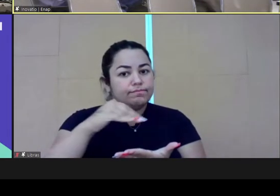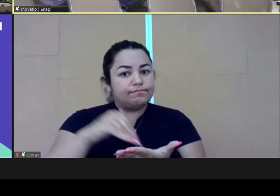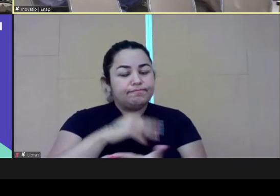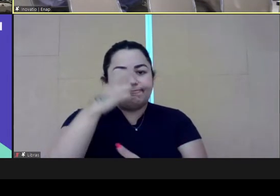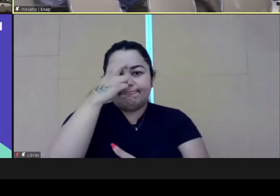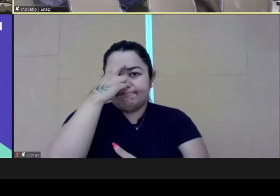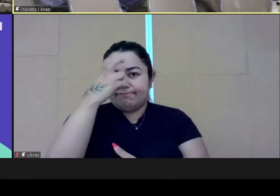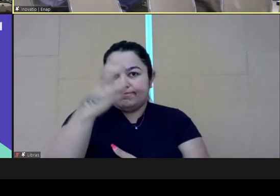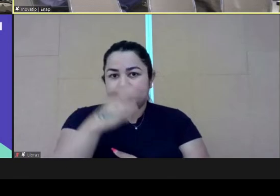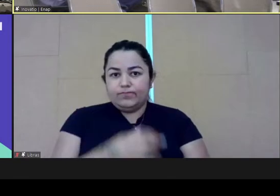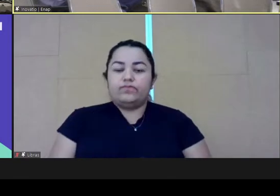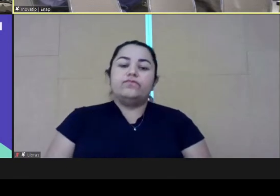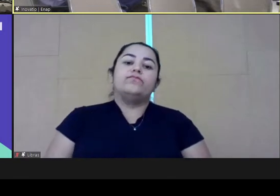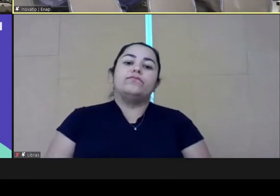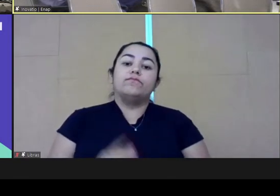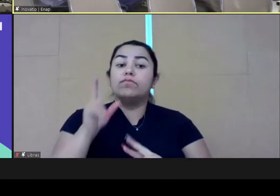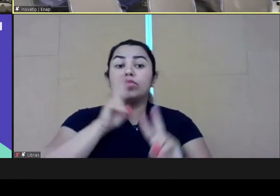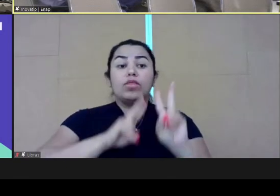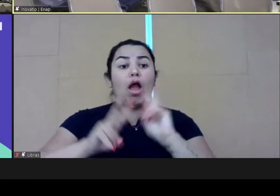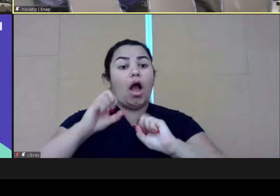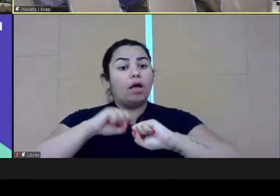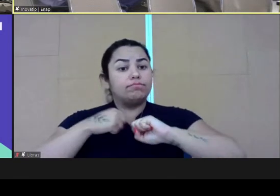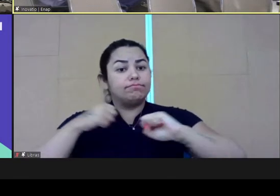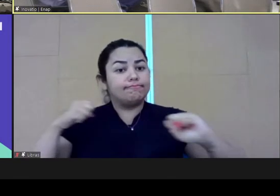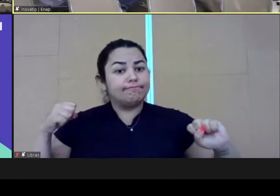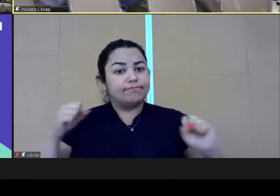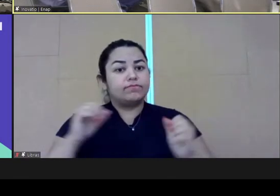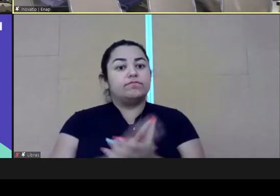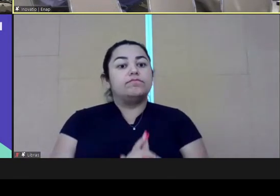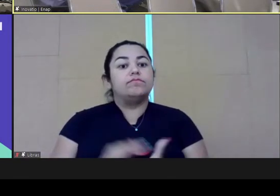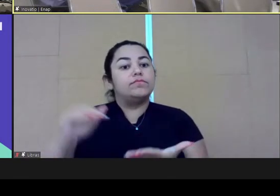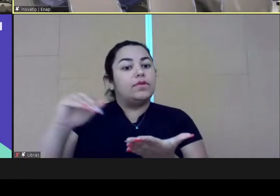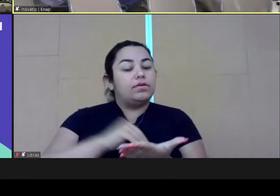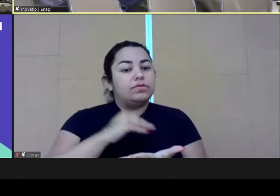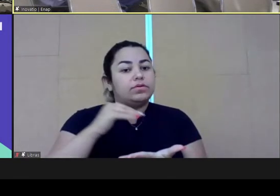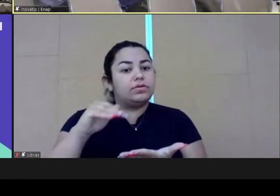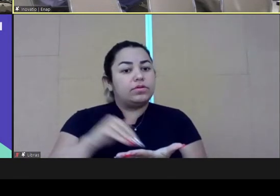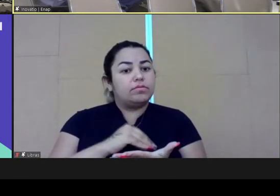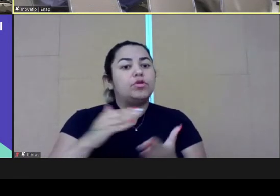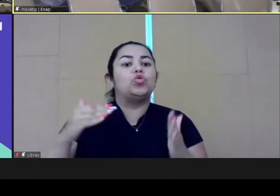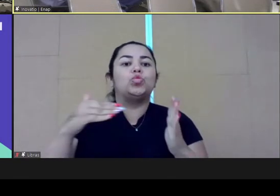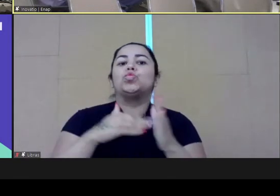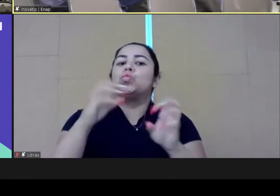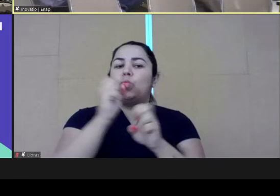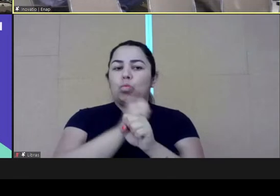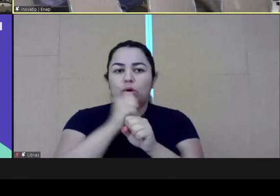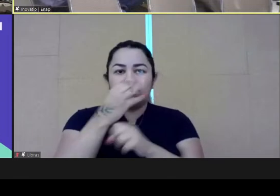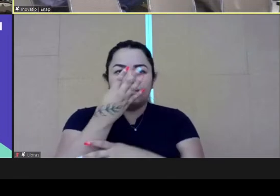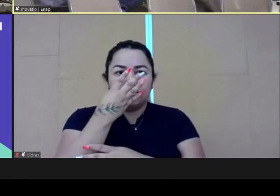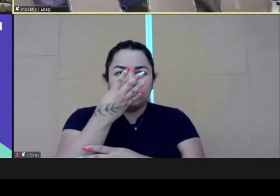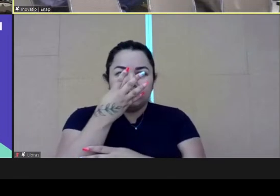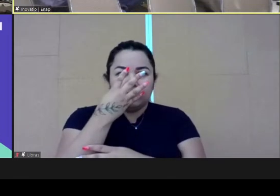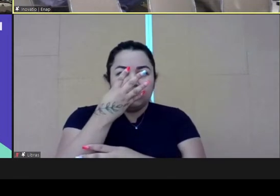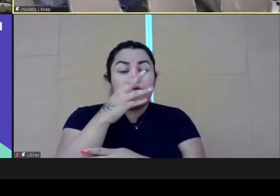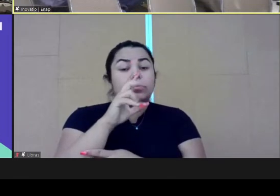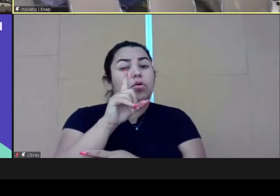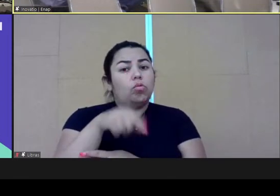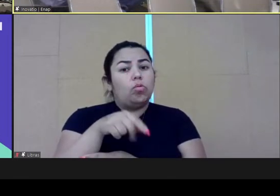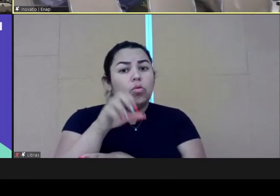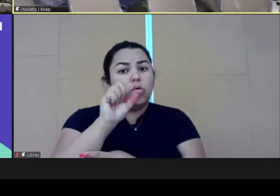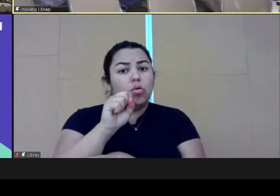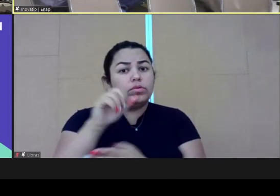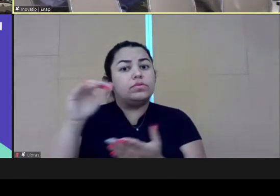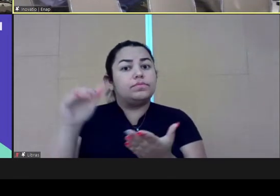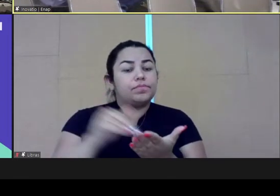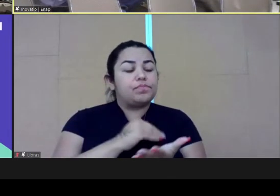Ministry of Culture and I see that there's a turnover, a very big turnover in the secretary. I think